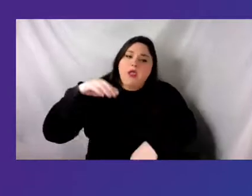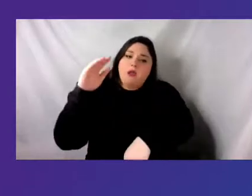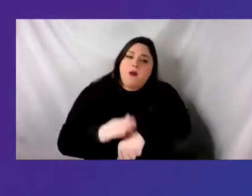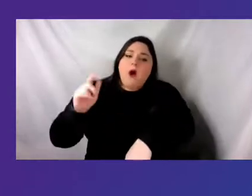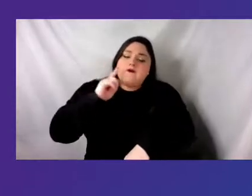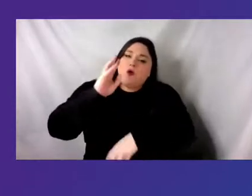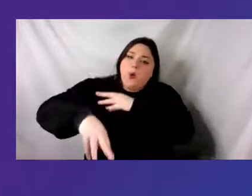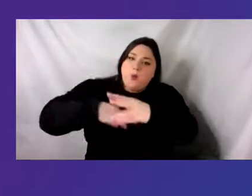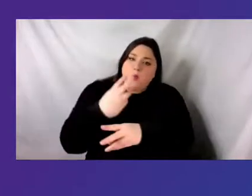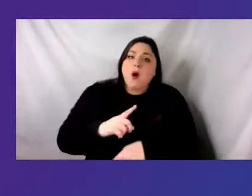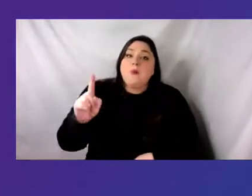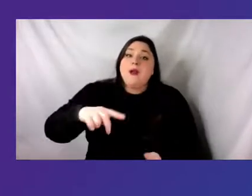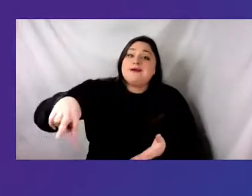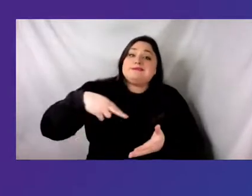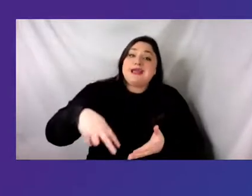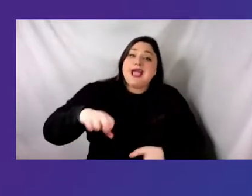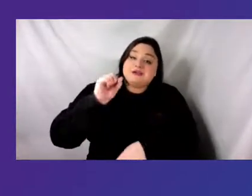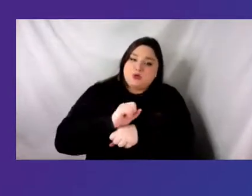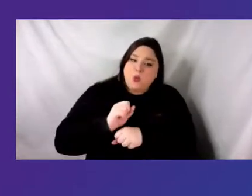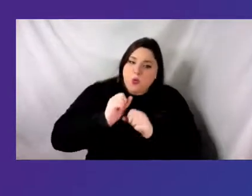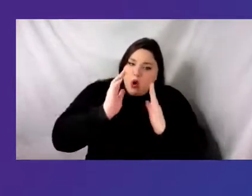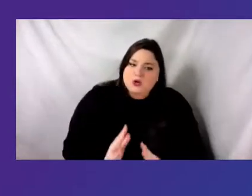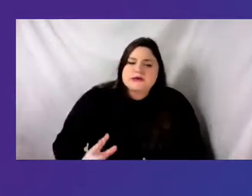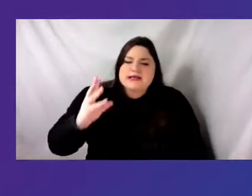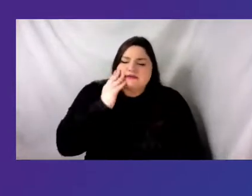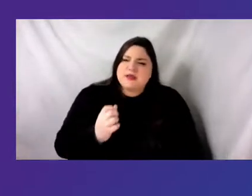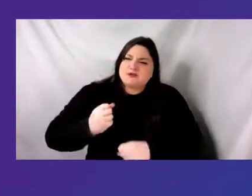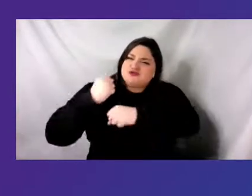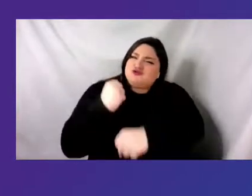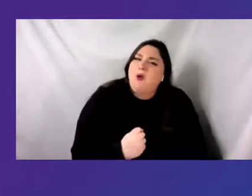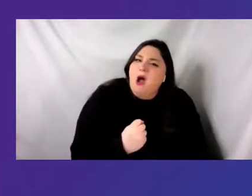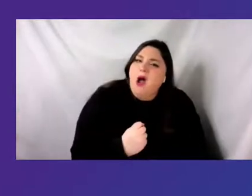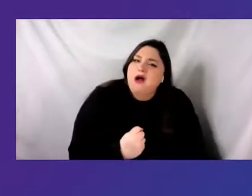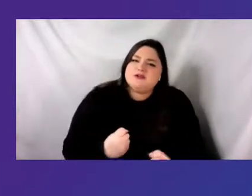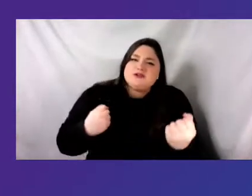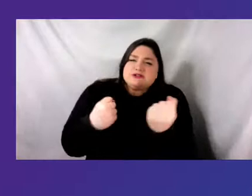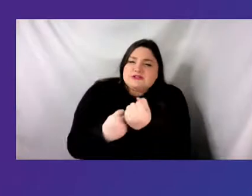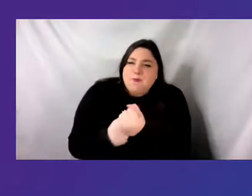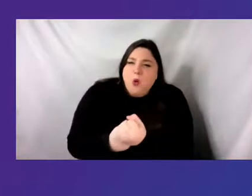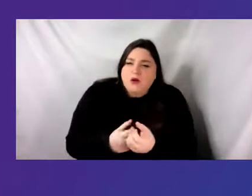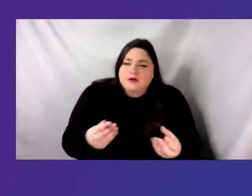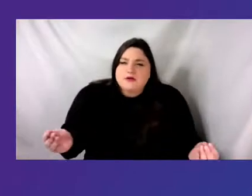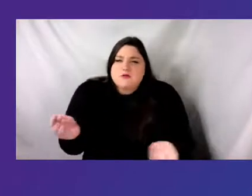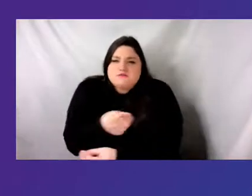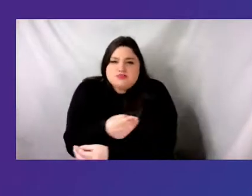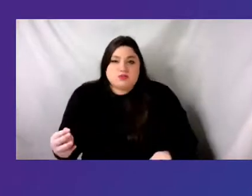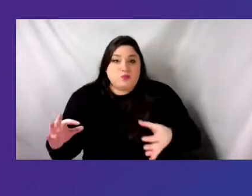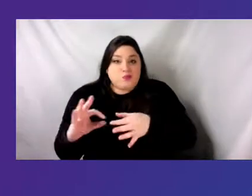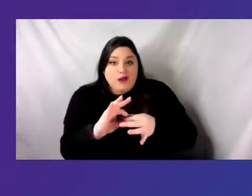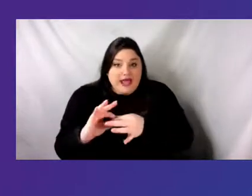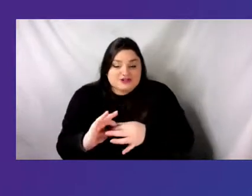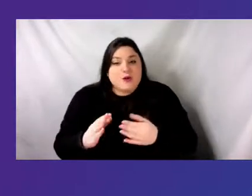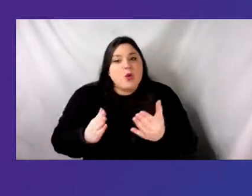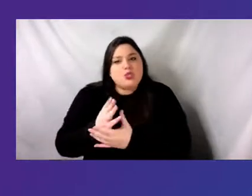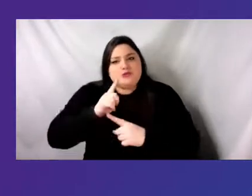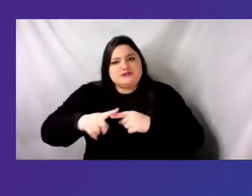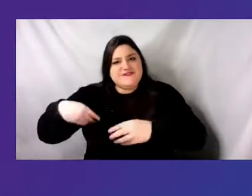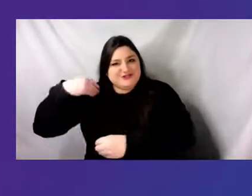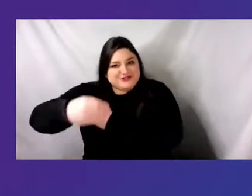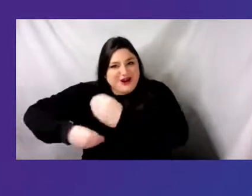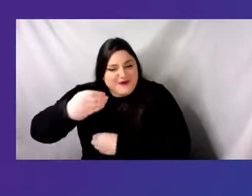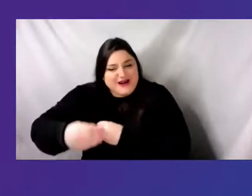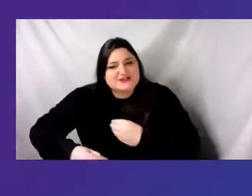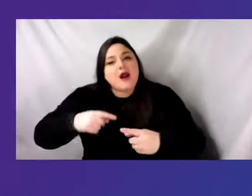workers experience strong reciprocal relationships across generations and are supported in navigating